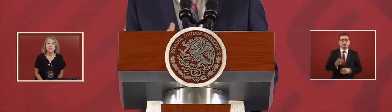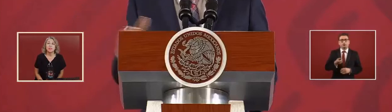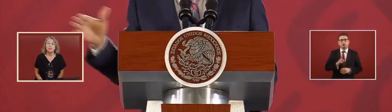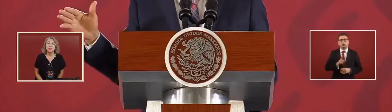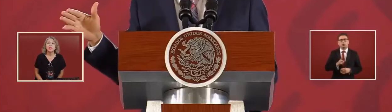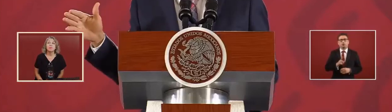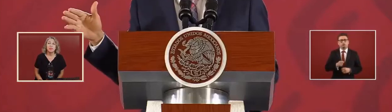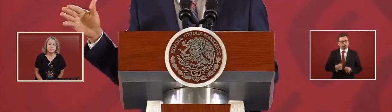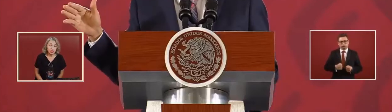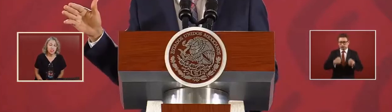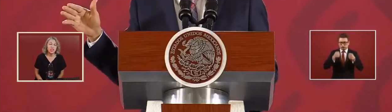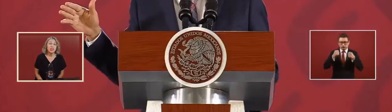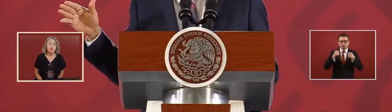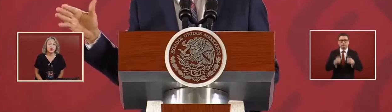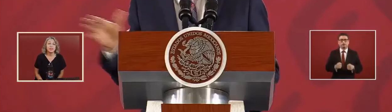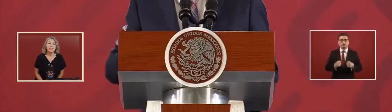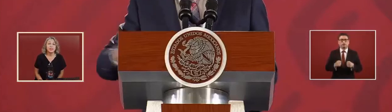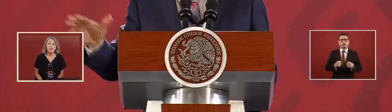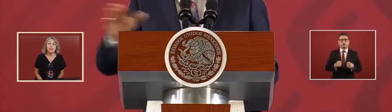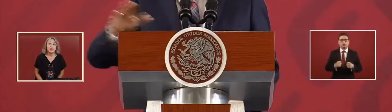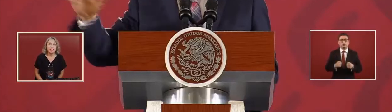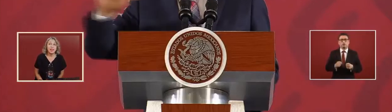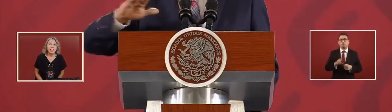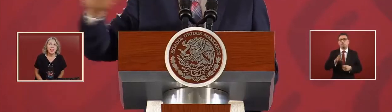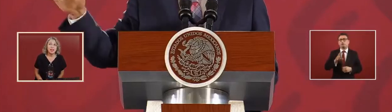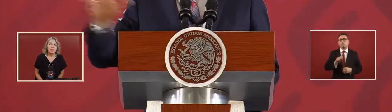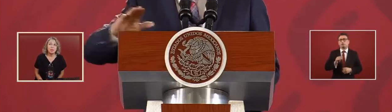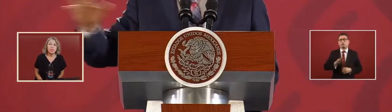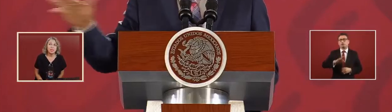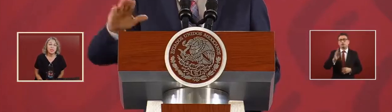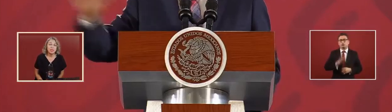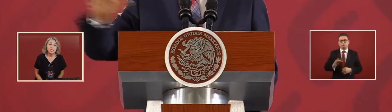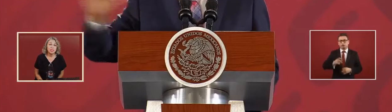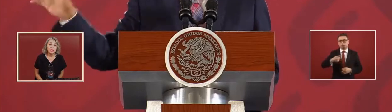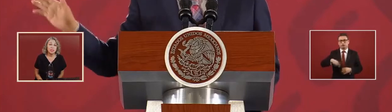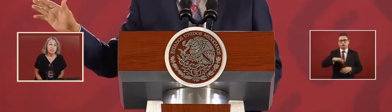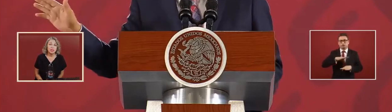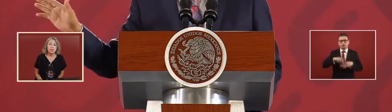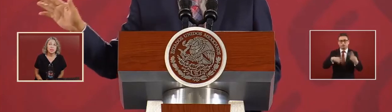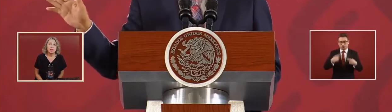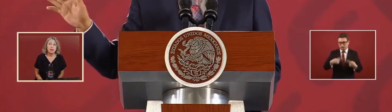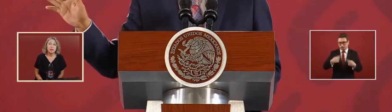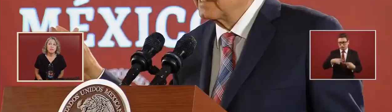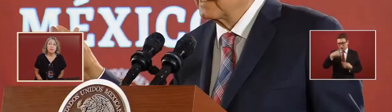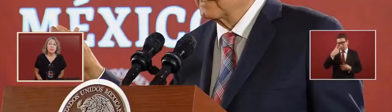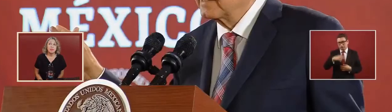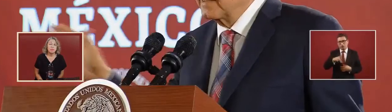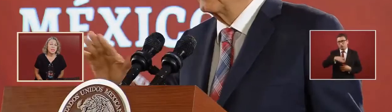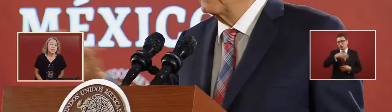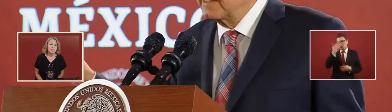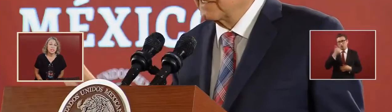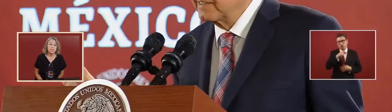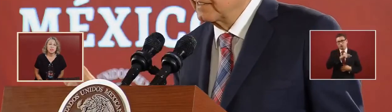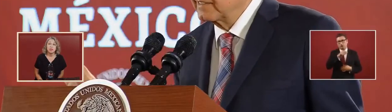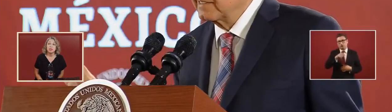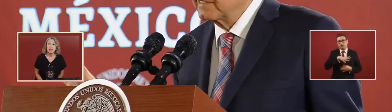that 90% of the Mexicans don't know that it even exists.